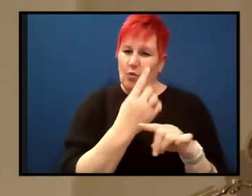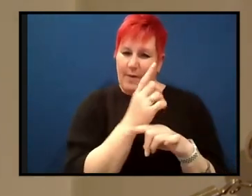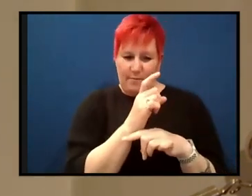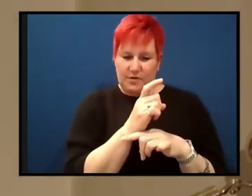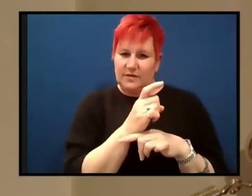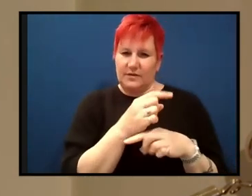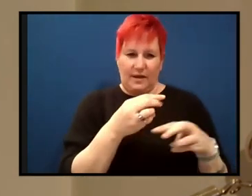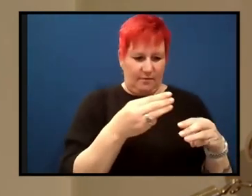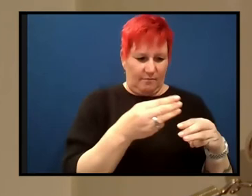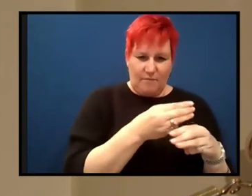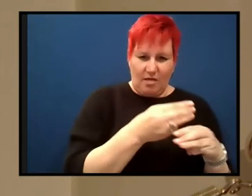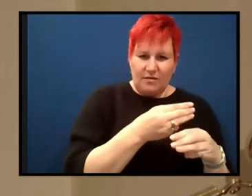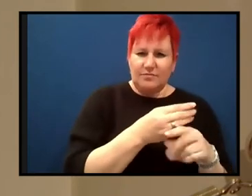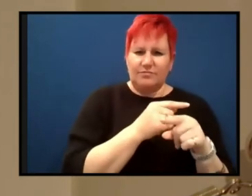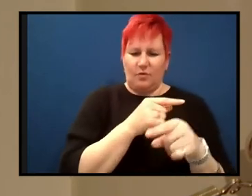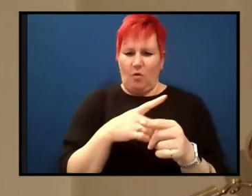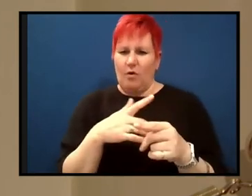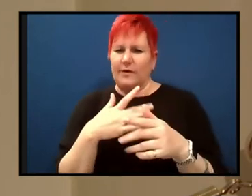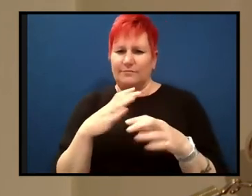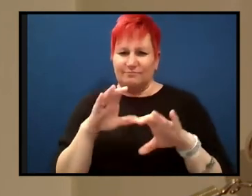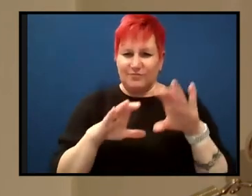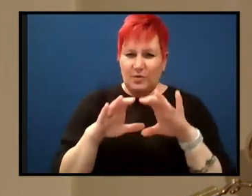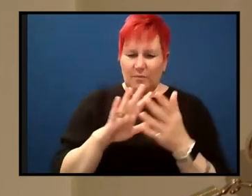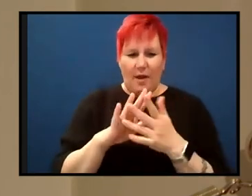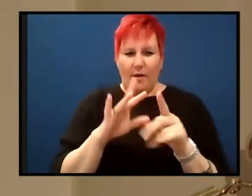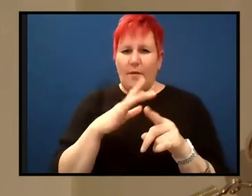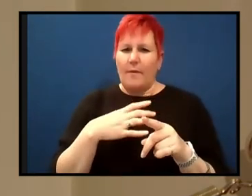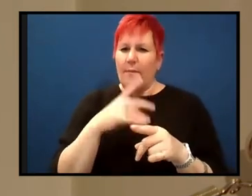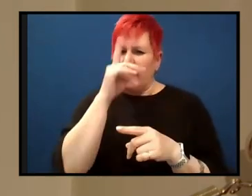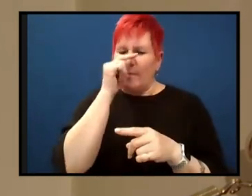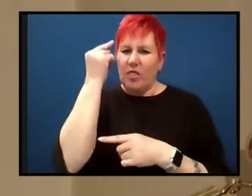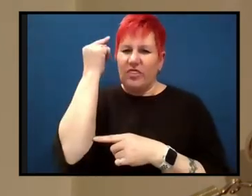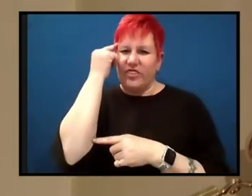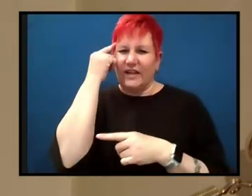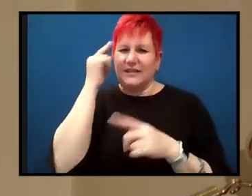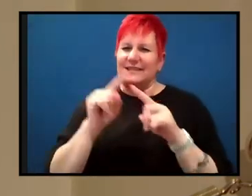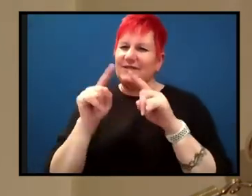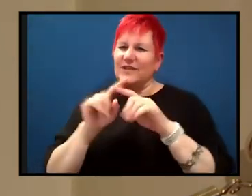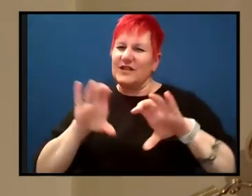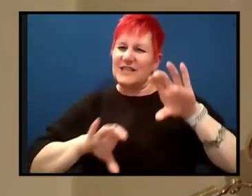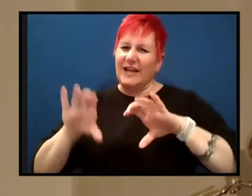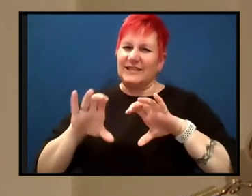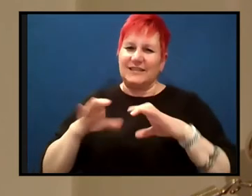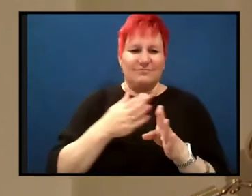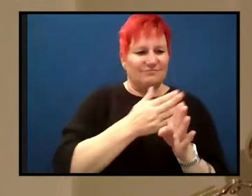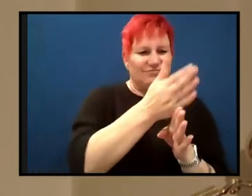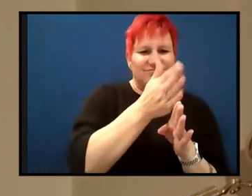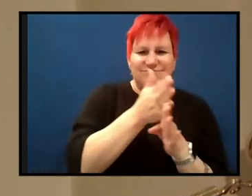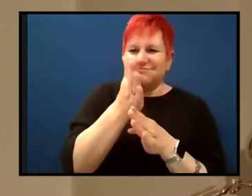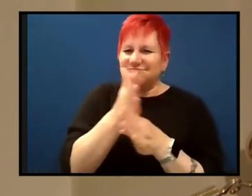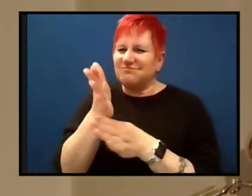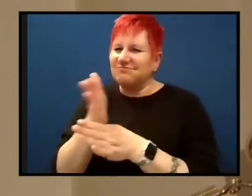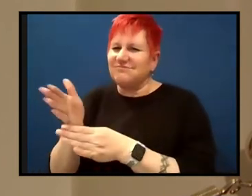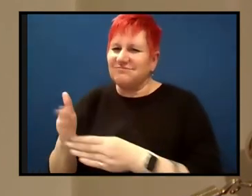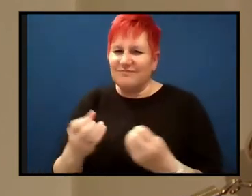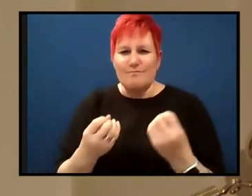mathematician or a meteorologist or so on. But people thought across boundaries as Wagner, um, demonstrated really well. Um, so I don't